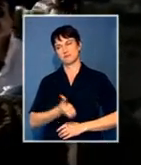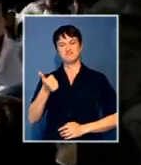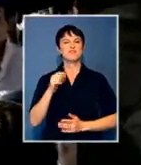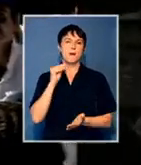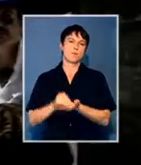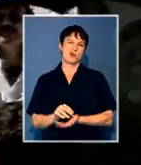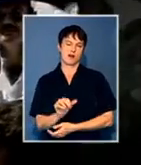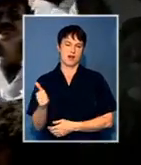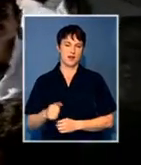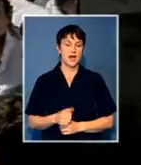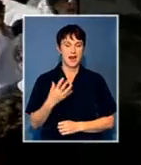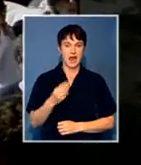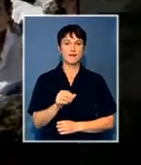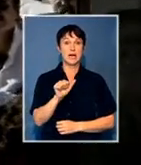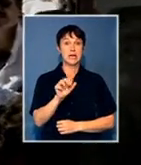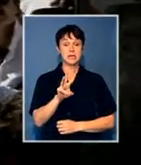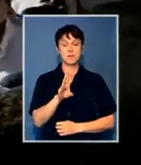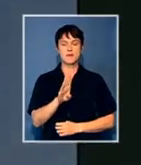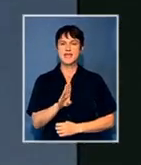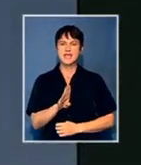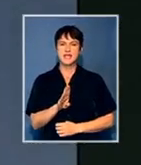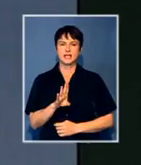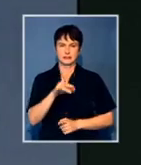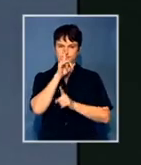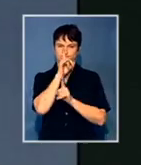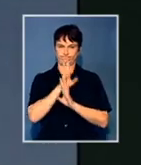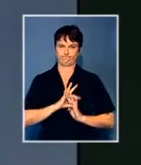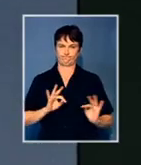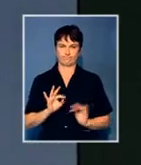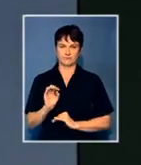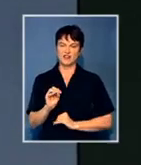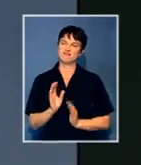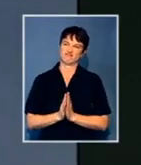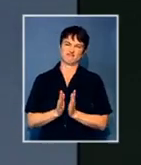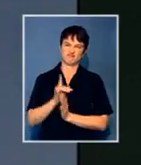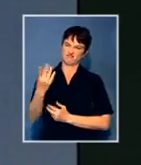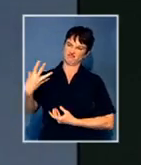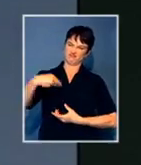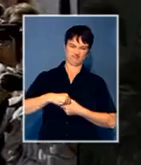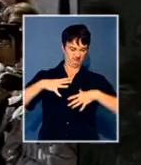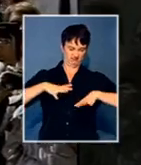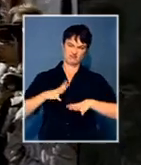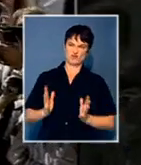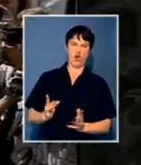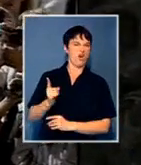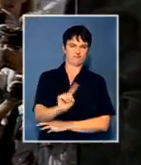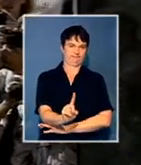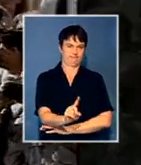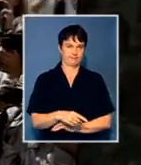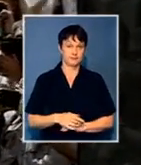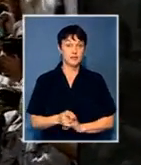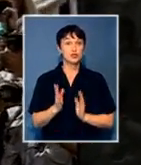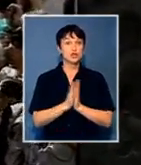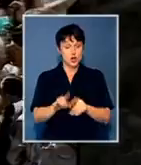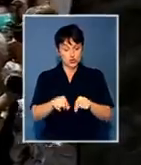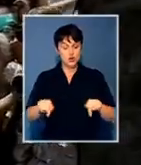AWB kept a low profile, after being asked not to join the proceedings in uniform. At